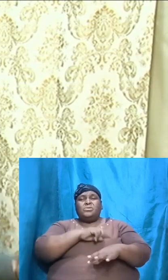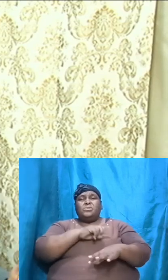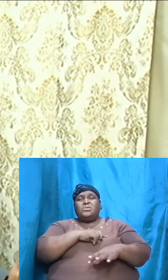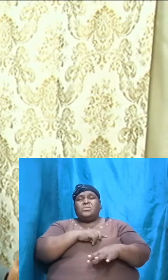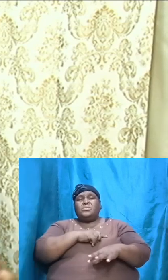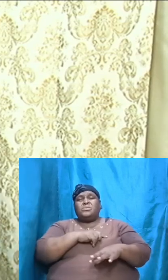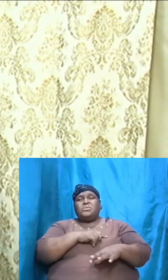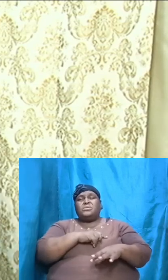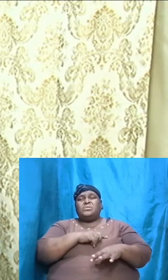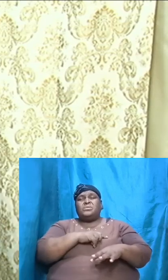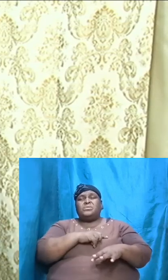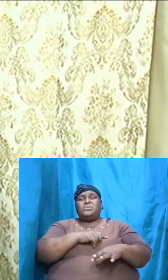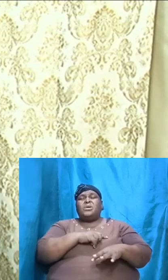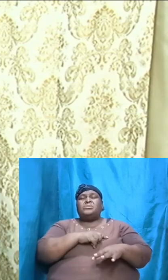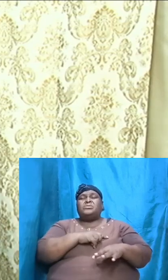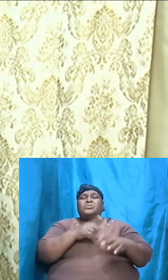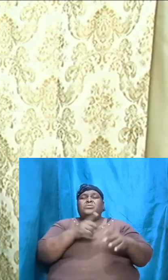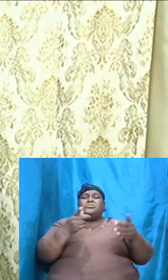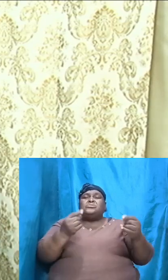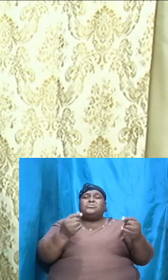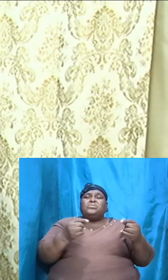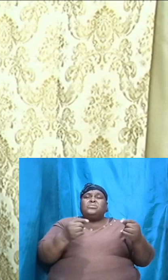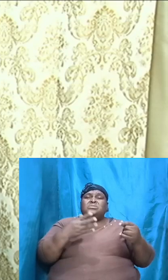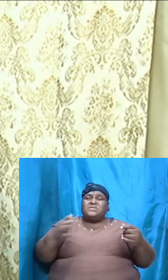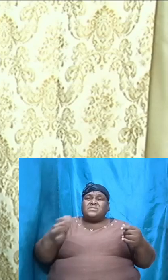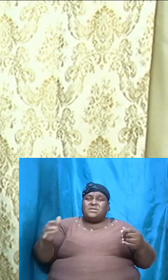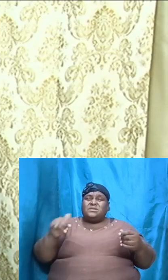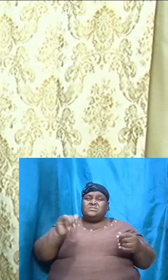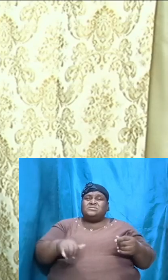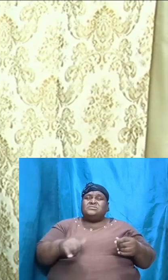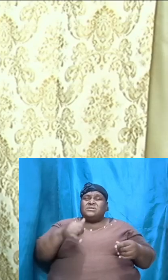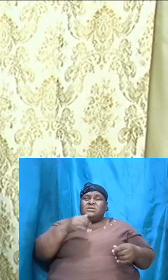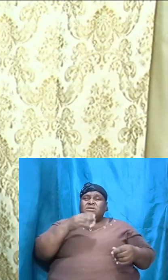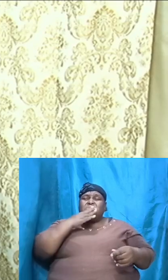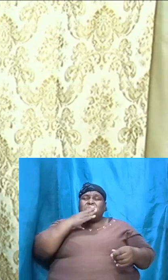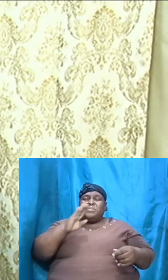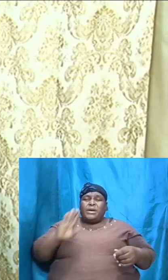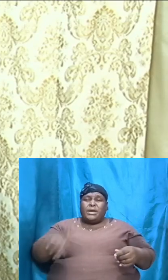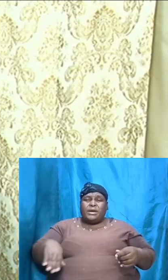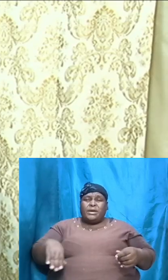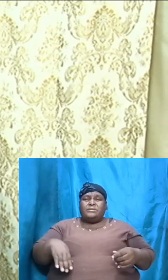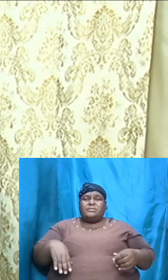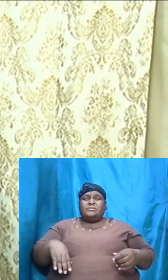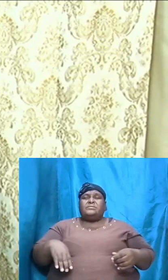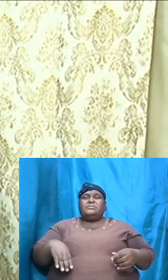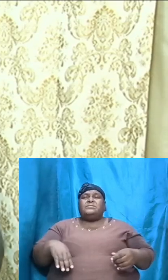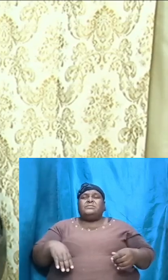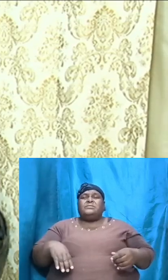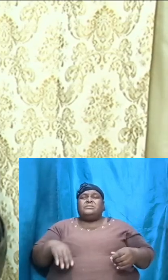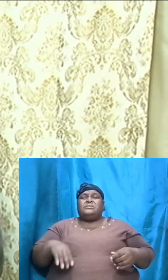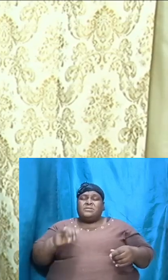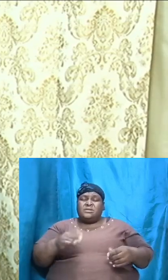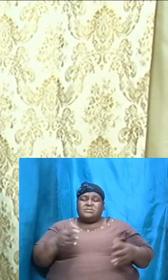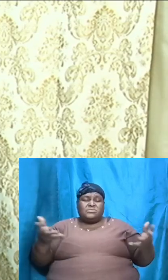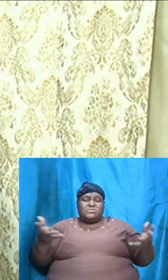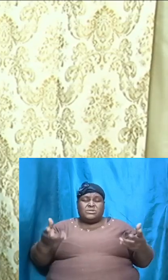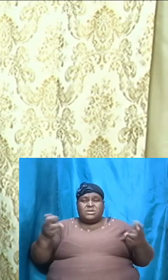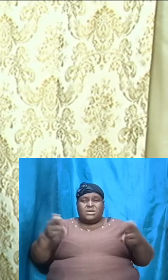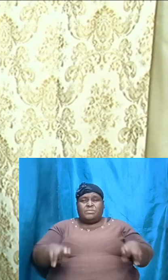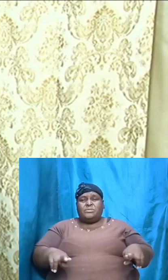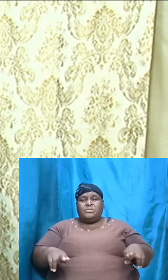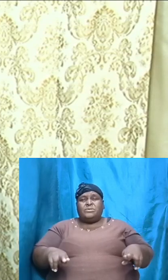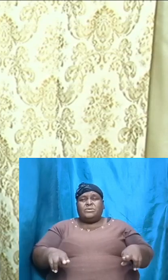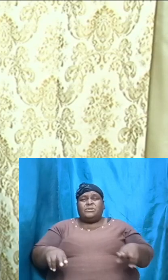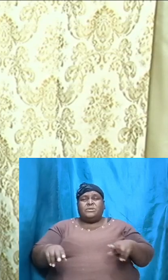to gravitate to that which is ungodly and that is exactly what happened with the lineage of Seth and the